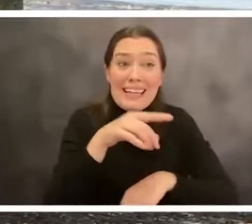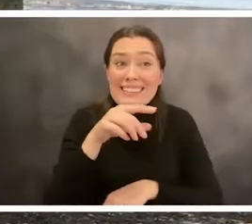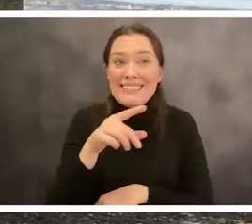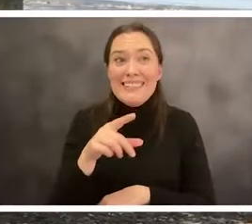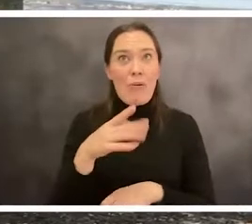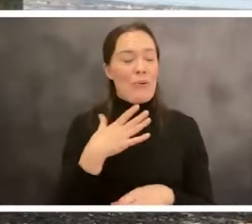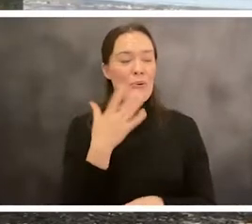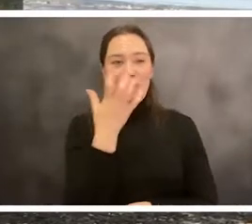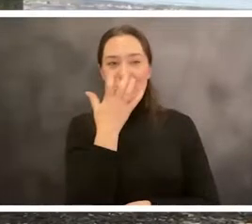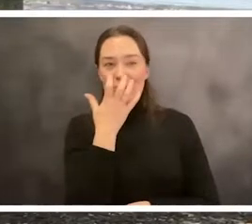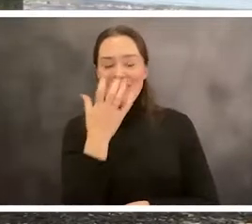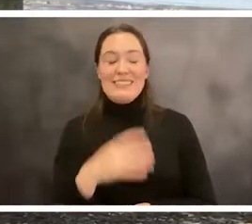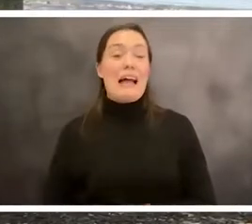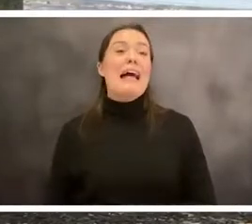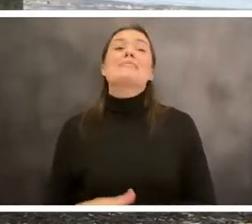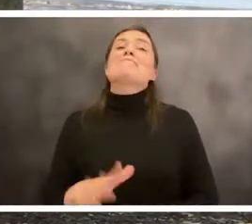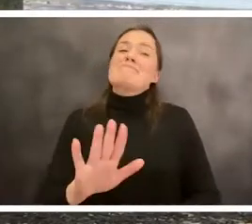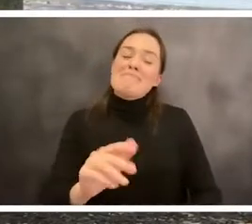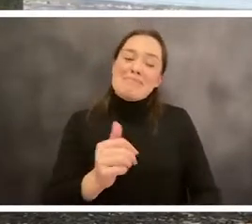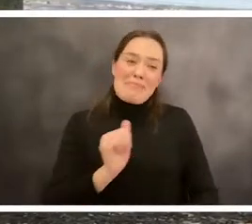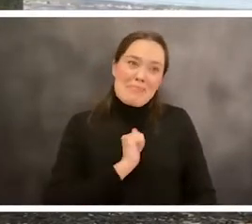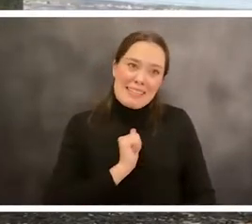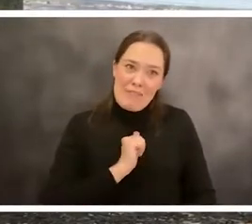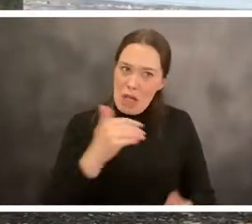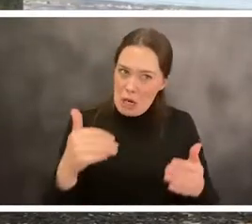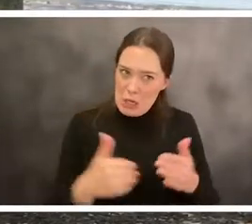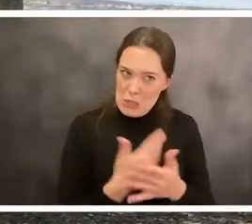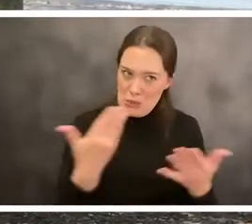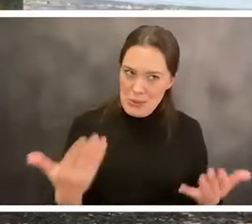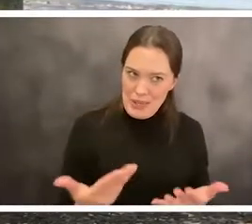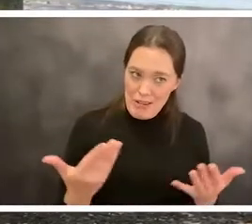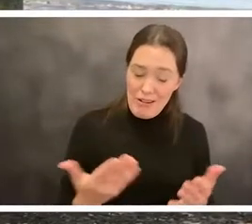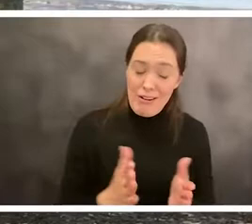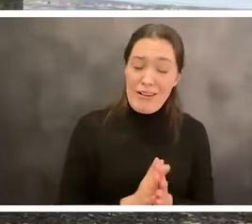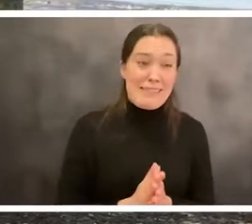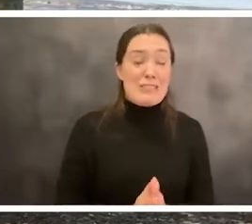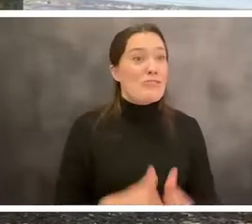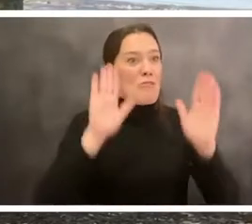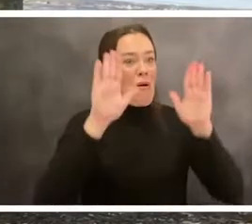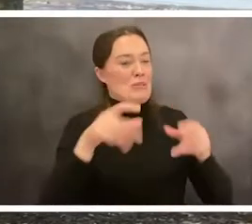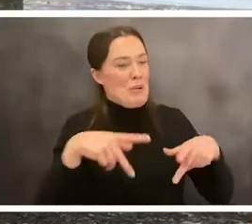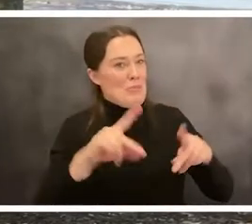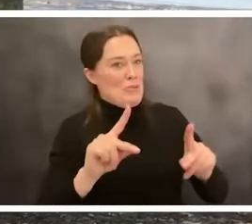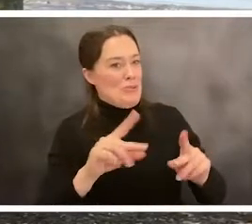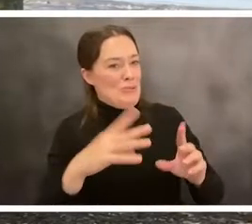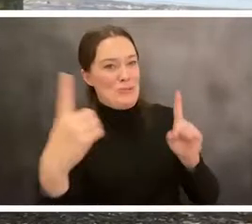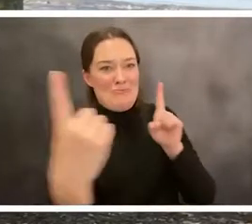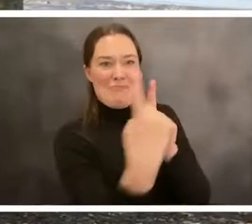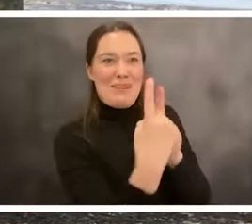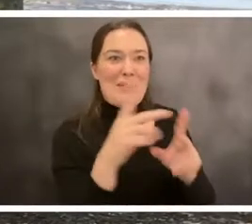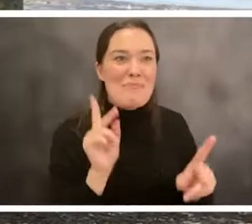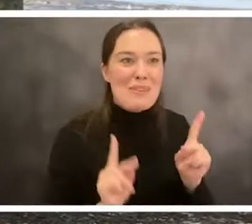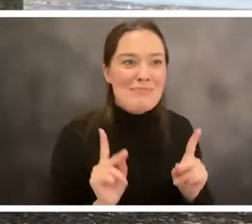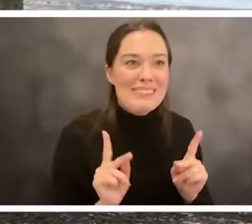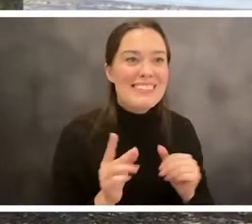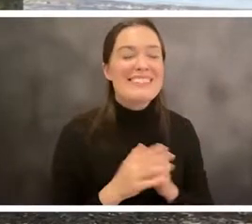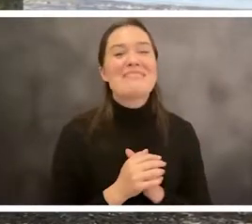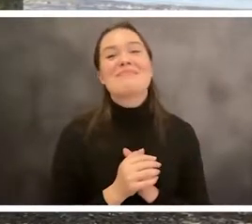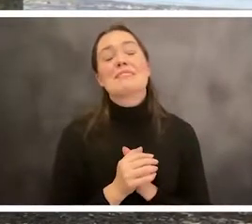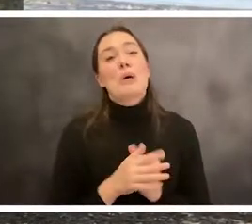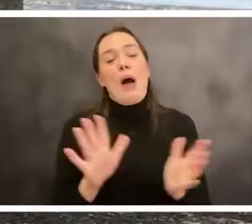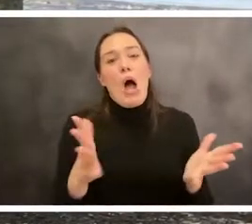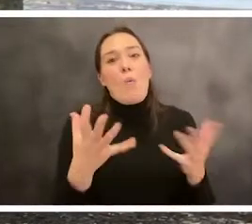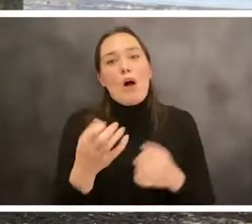Uh, I, would, I'm new to the community and this is, uh, this is a lovely way to get to meet people socially distant. And, uh, I,